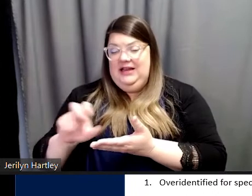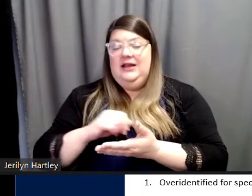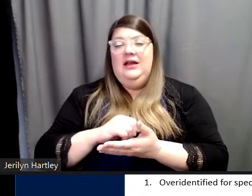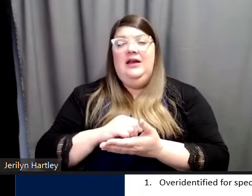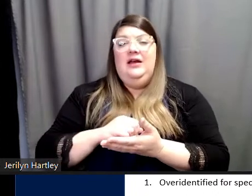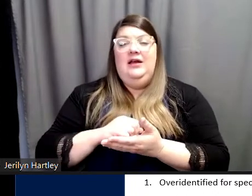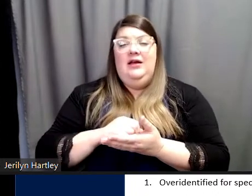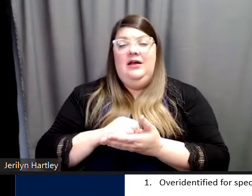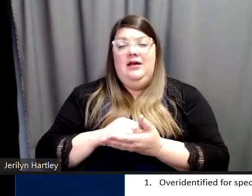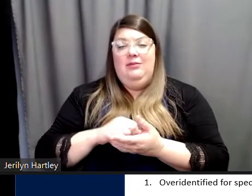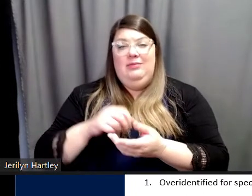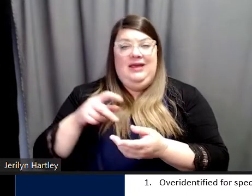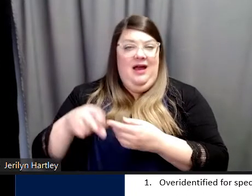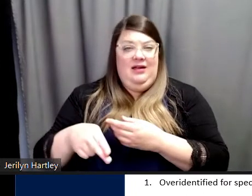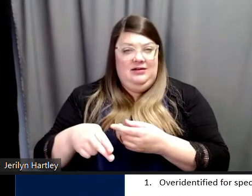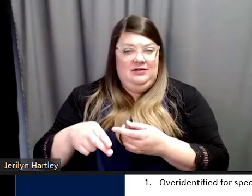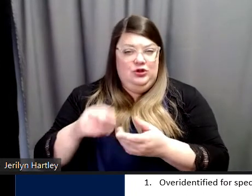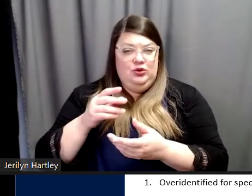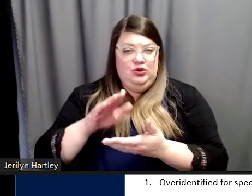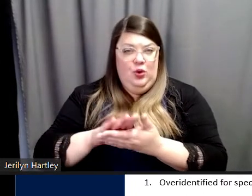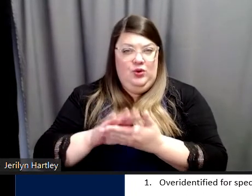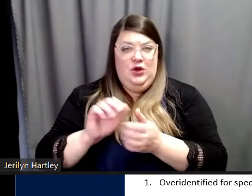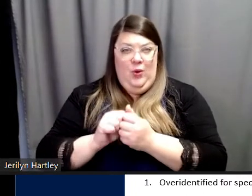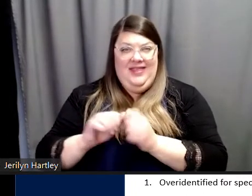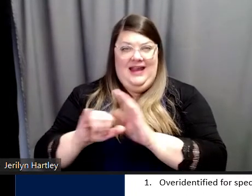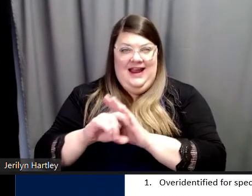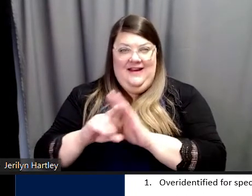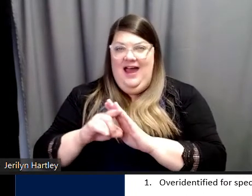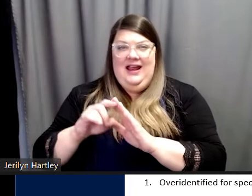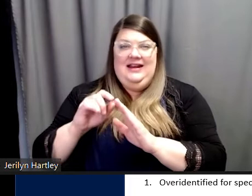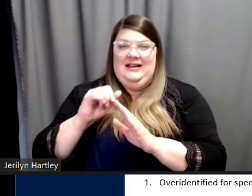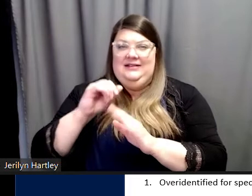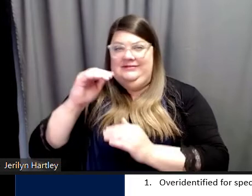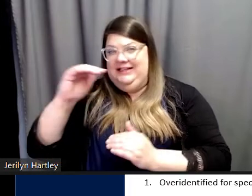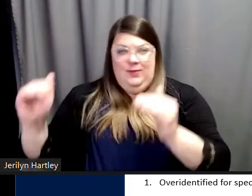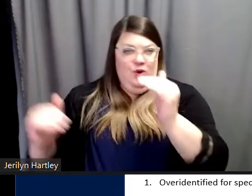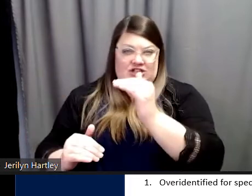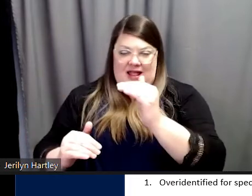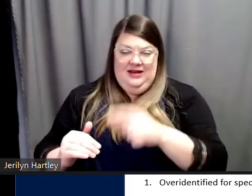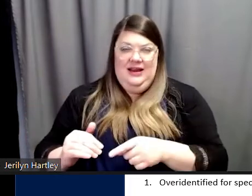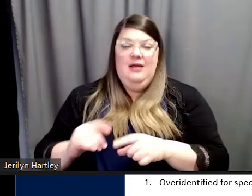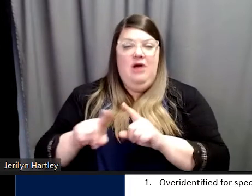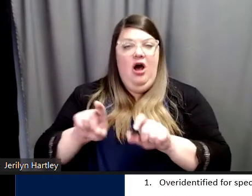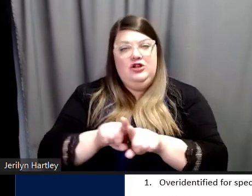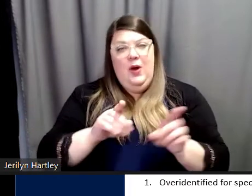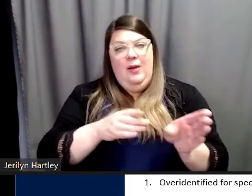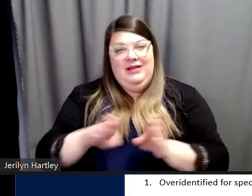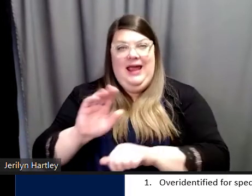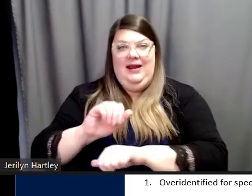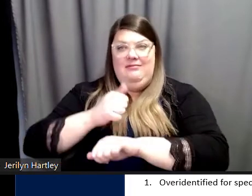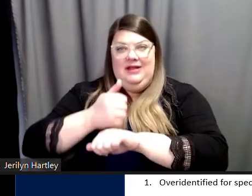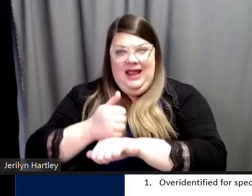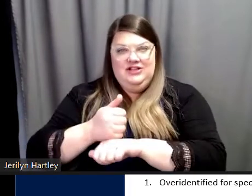identified with disproportionality, but also that a plan is in place to correct this. But